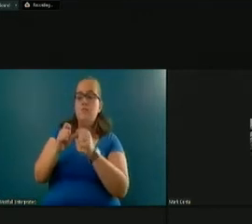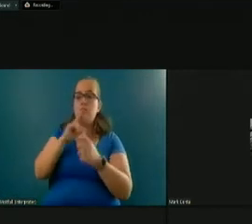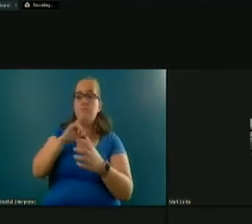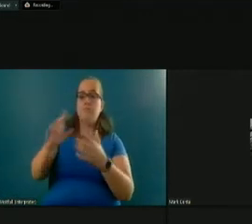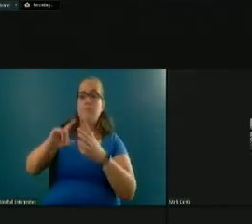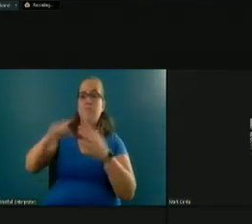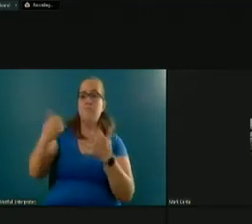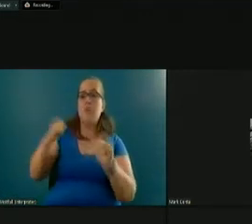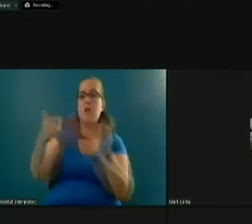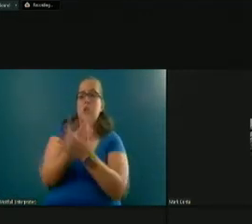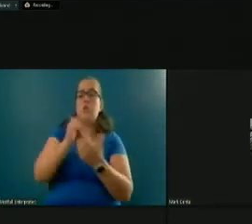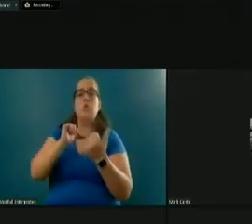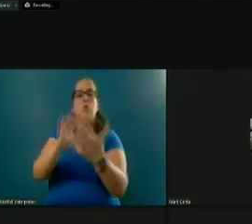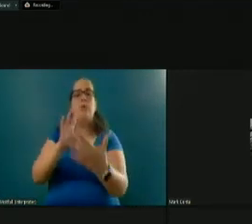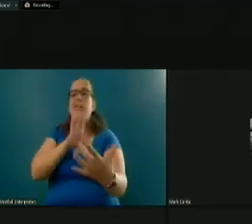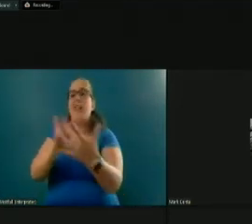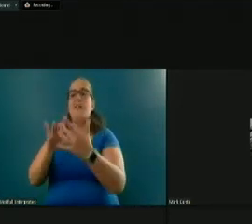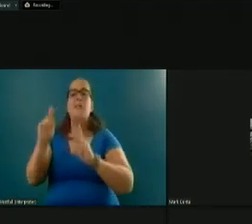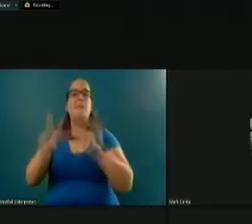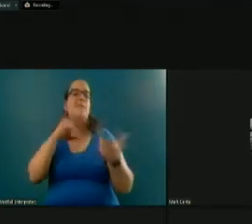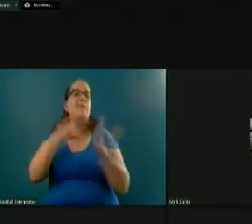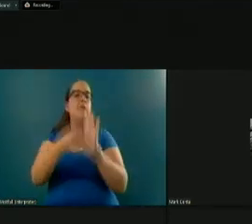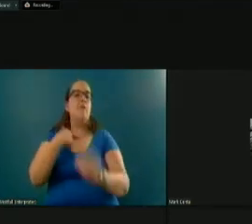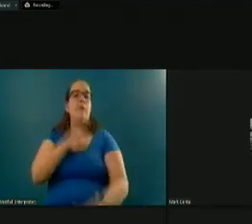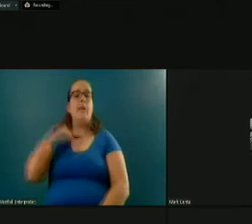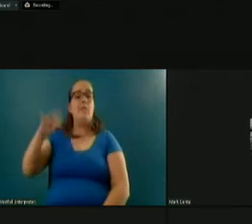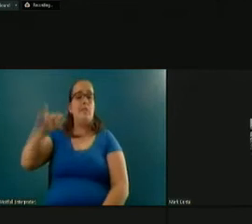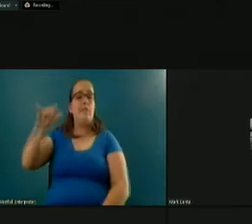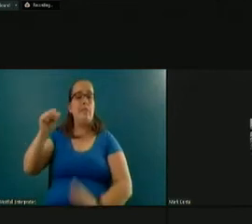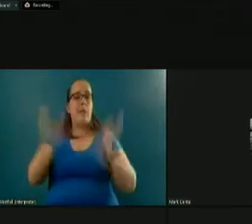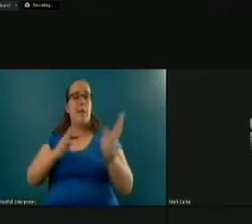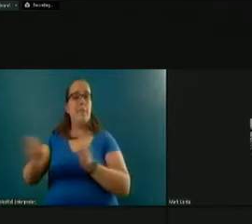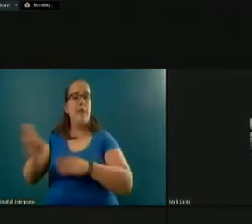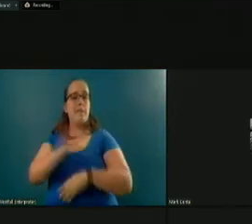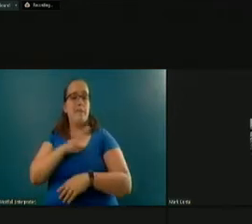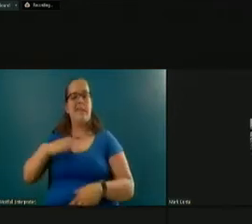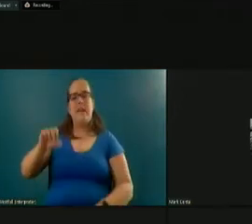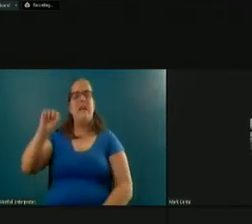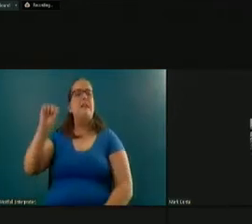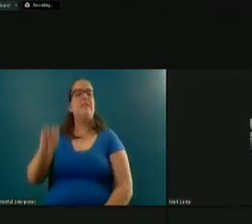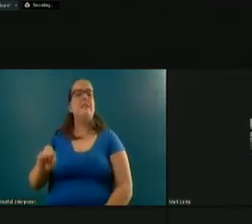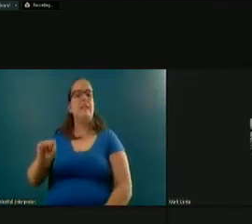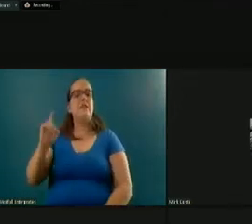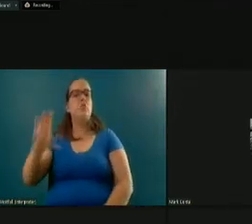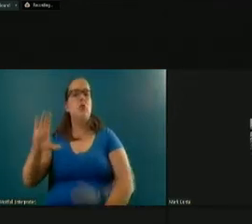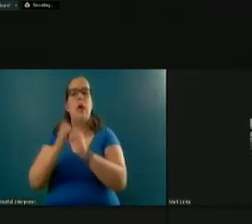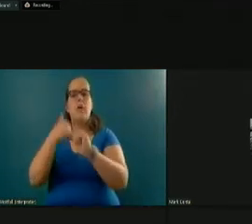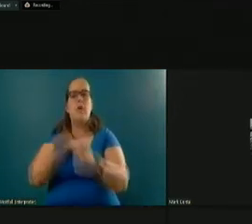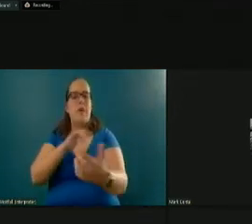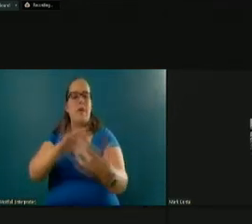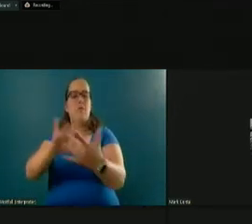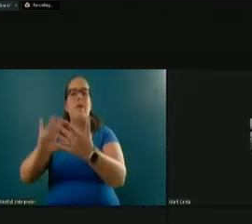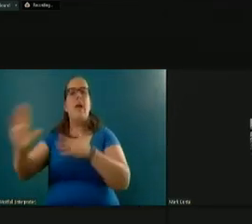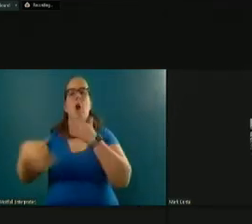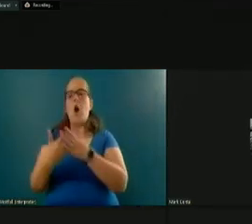people to do everything from, for example, we have a vacancy on our planning commission in Southern Deschutes County. How can we reach all segments of the